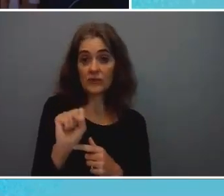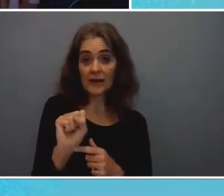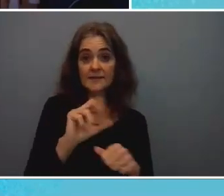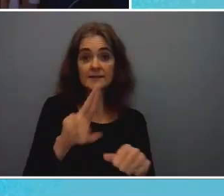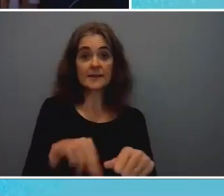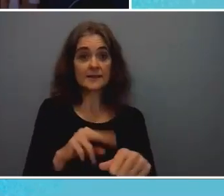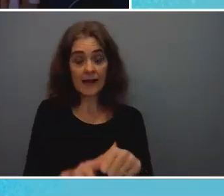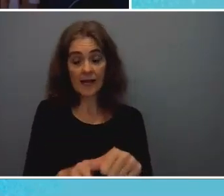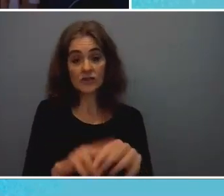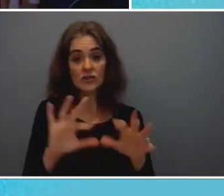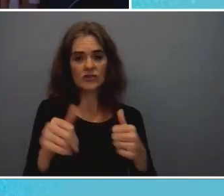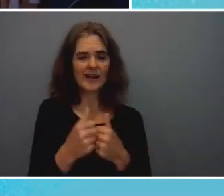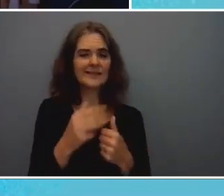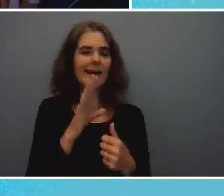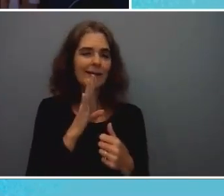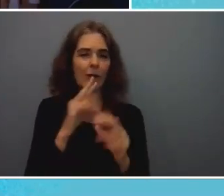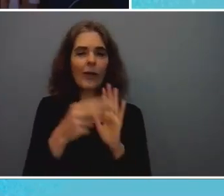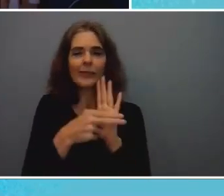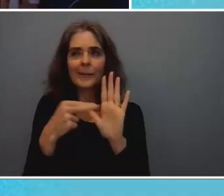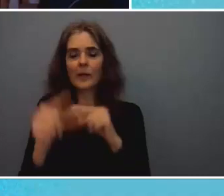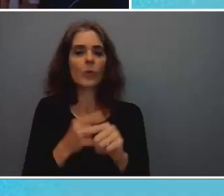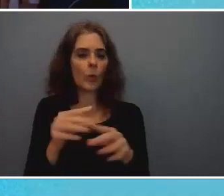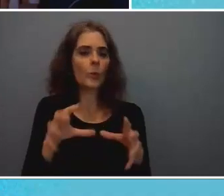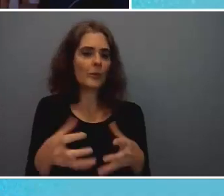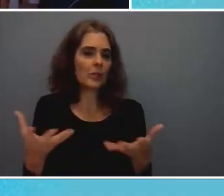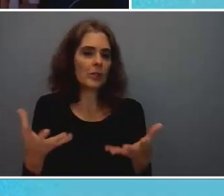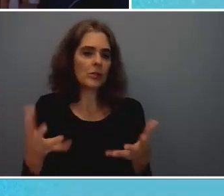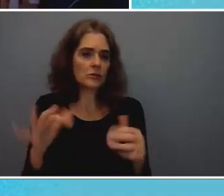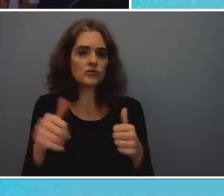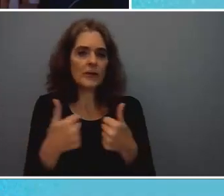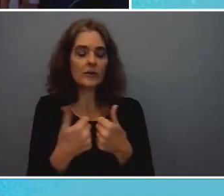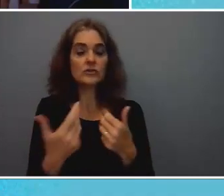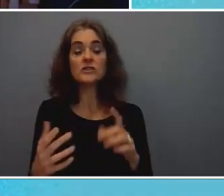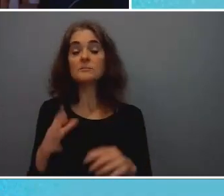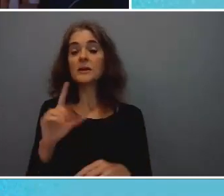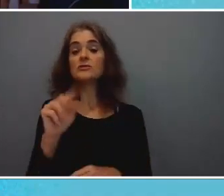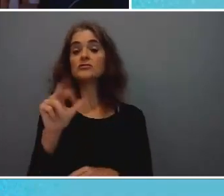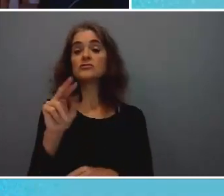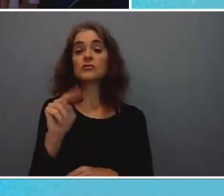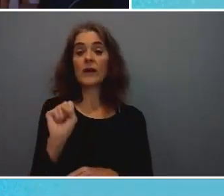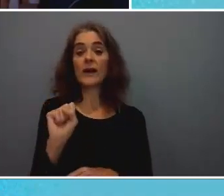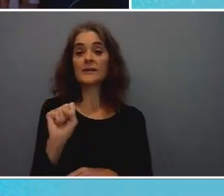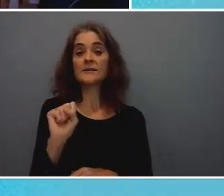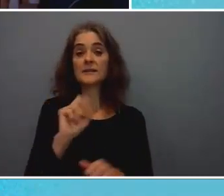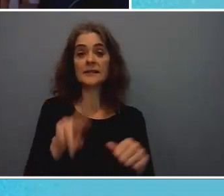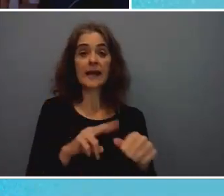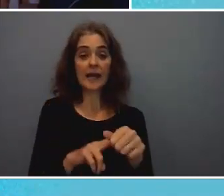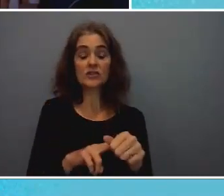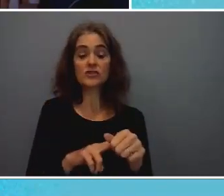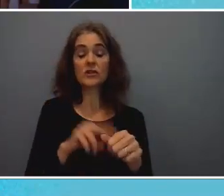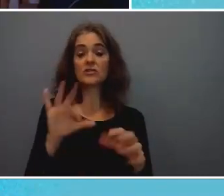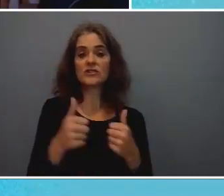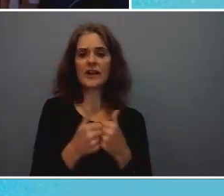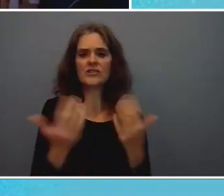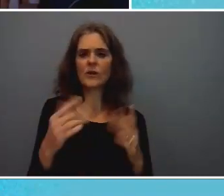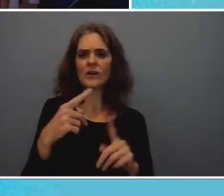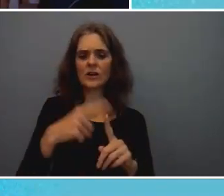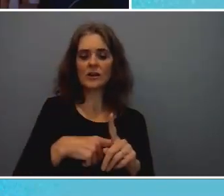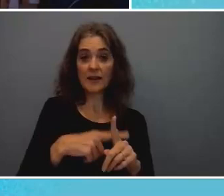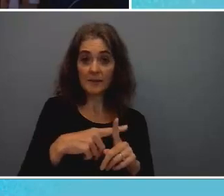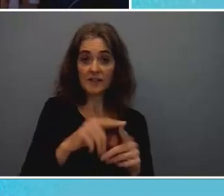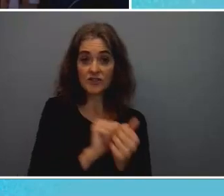challenges for reasons we'll talk about but they said transnational challenges climate change infectious